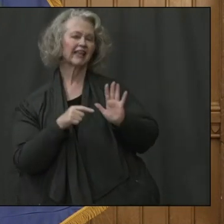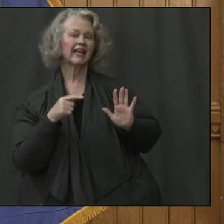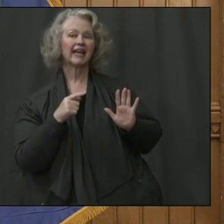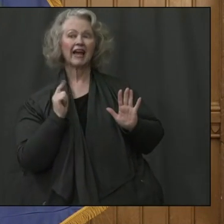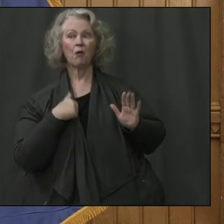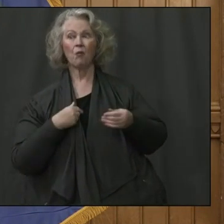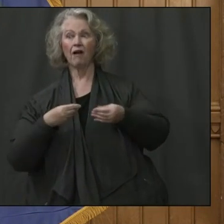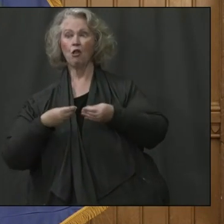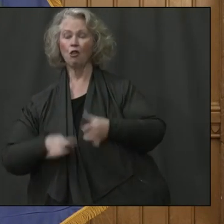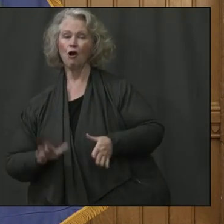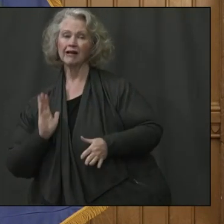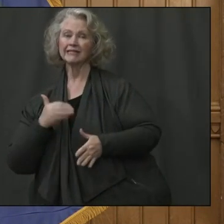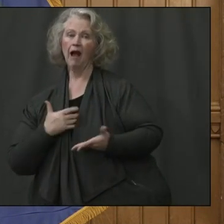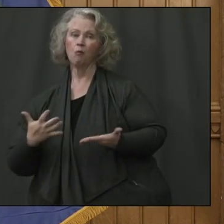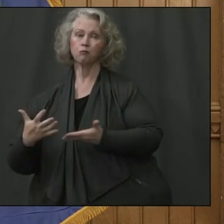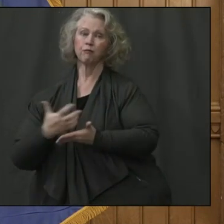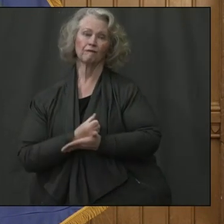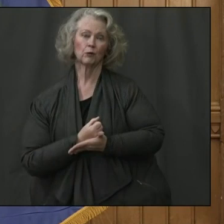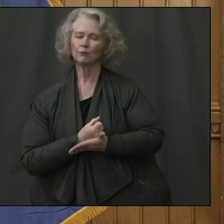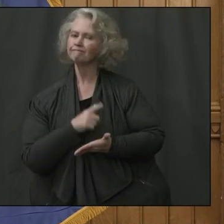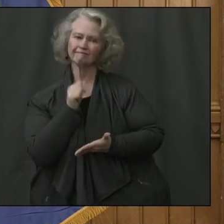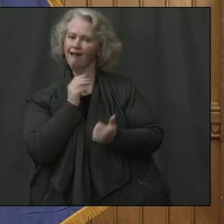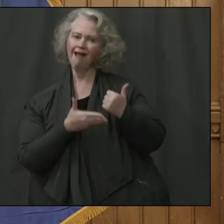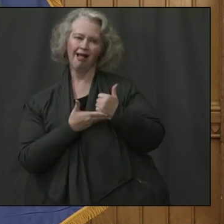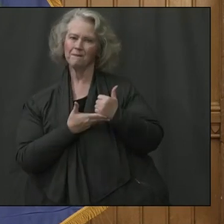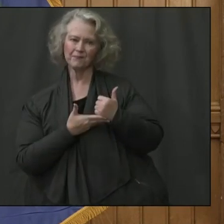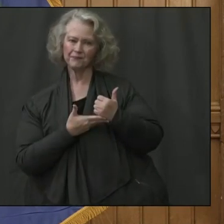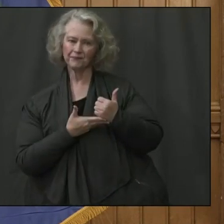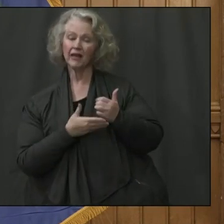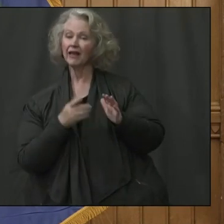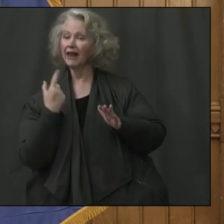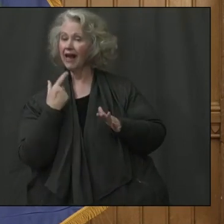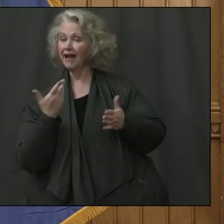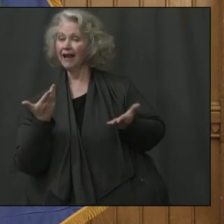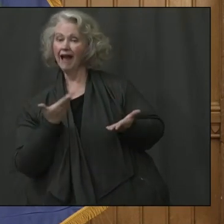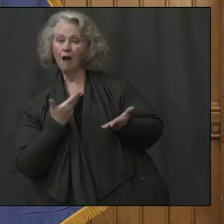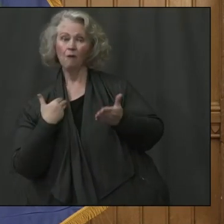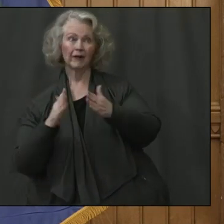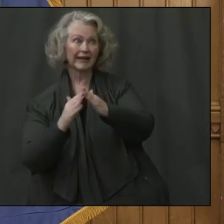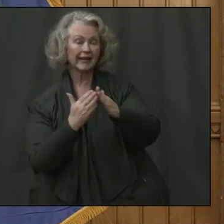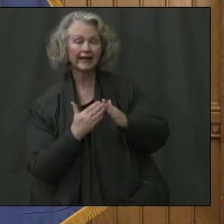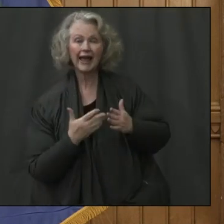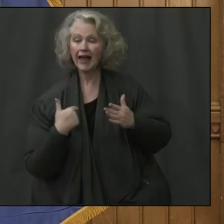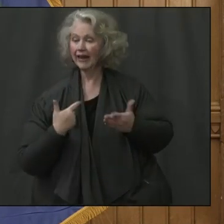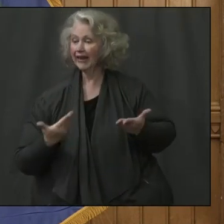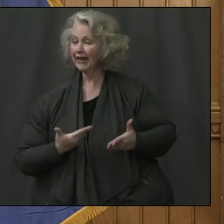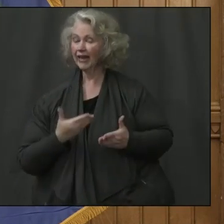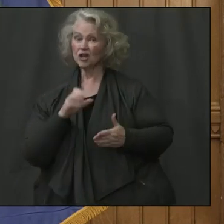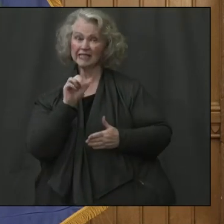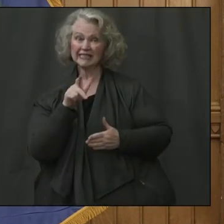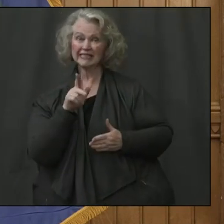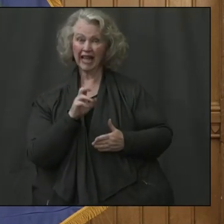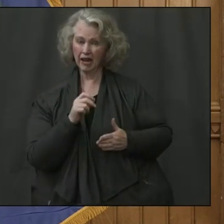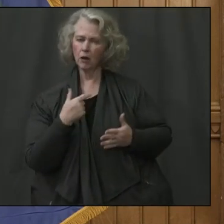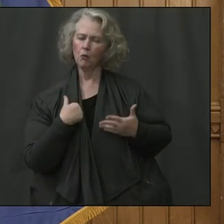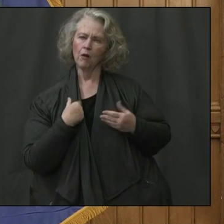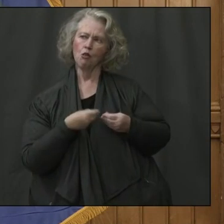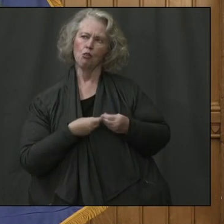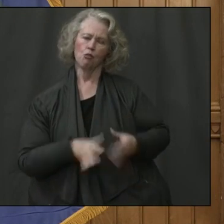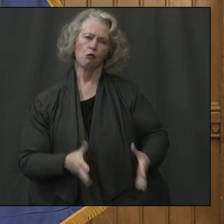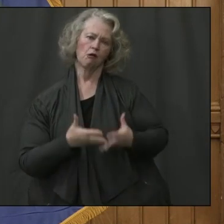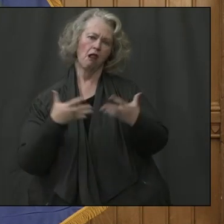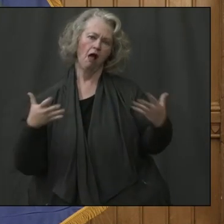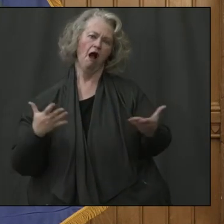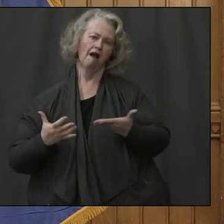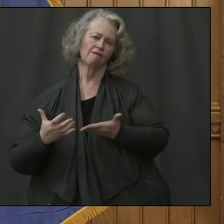losses. So if you're a municipality or we as the state of Connecticut, um, we've suffered a lot of revenue loss